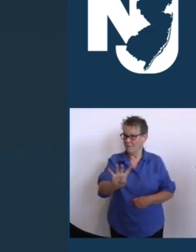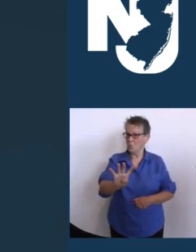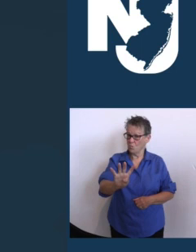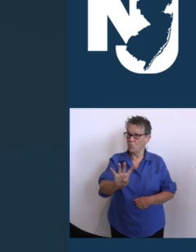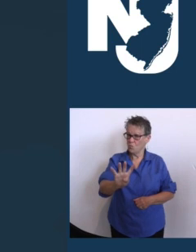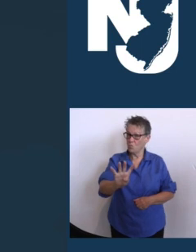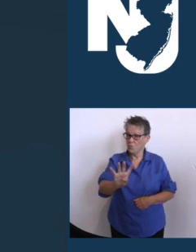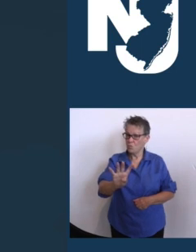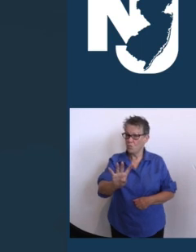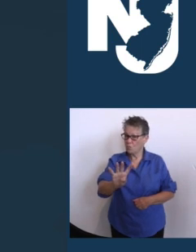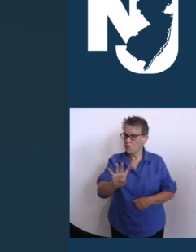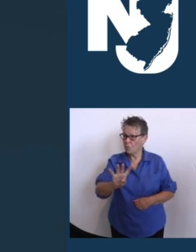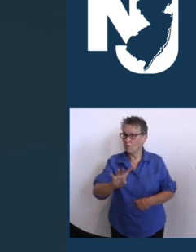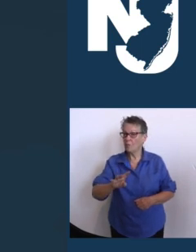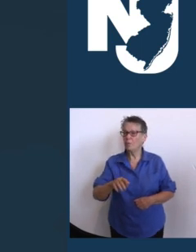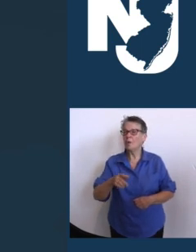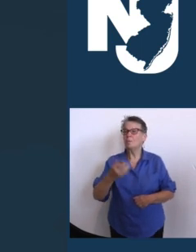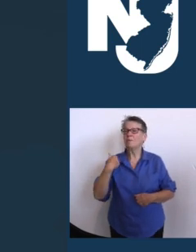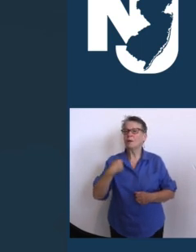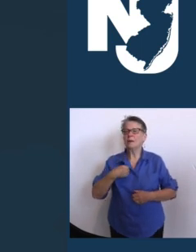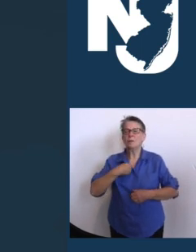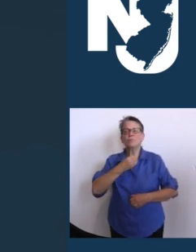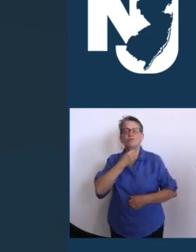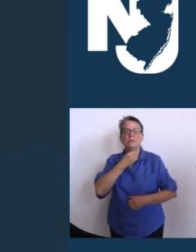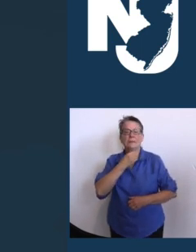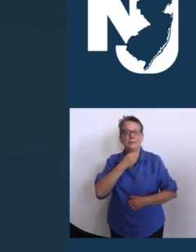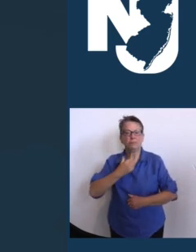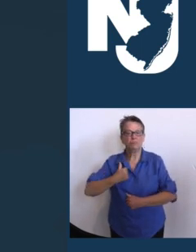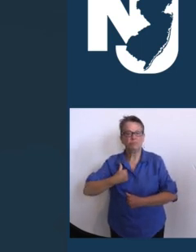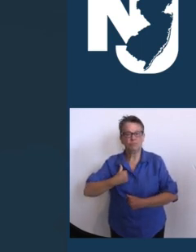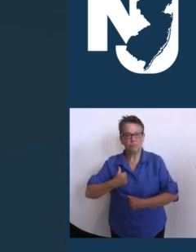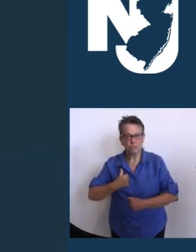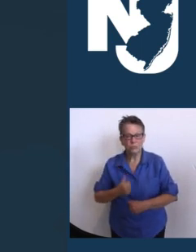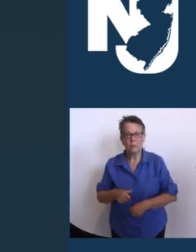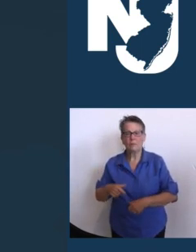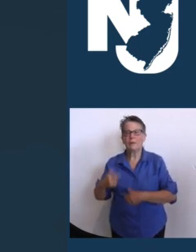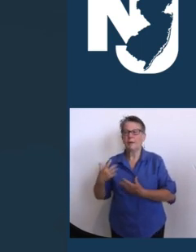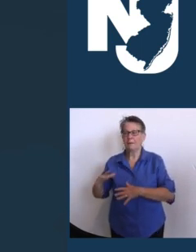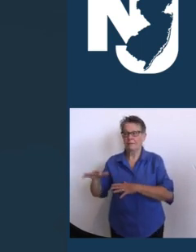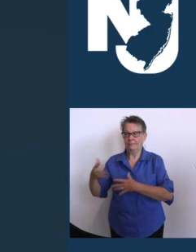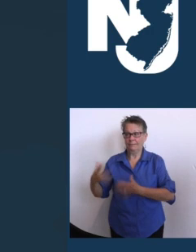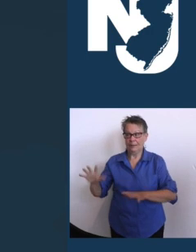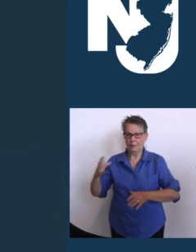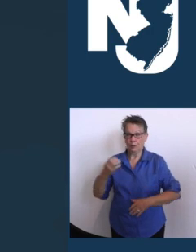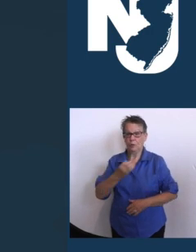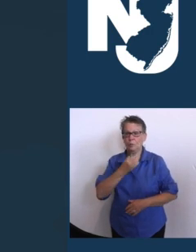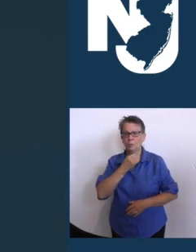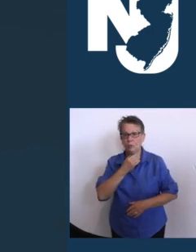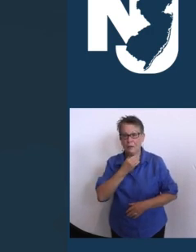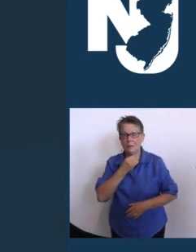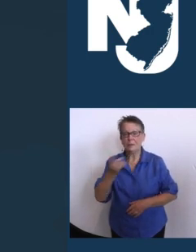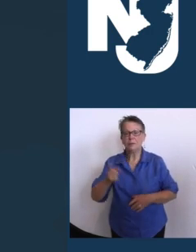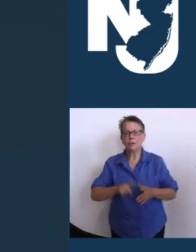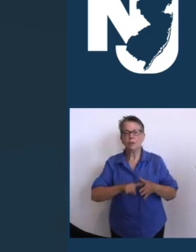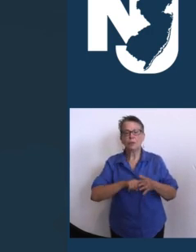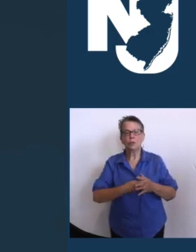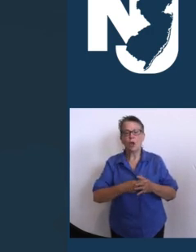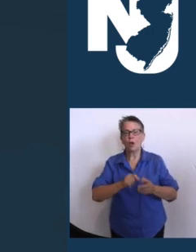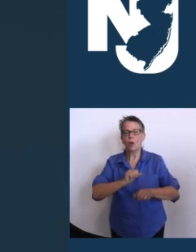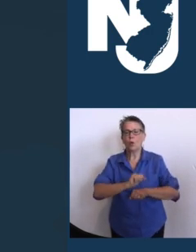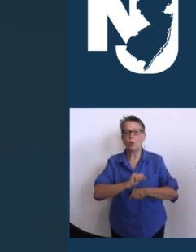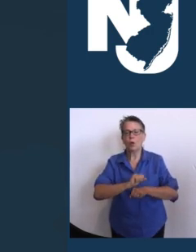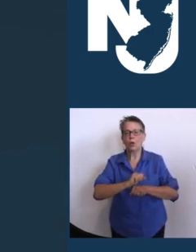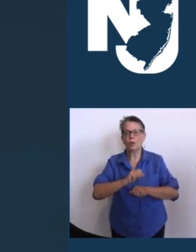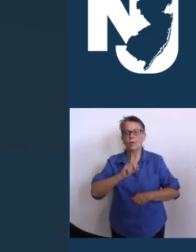military days ended, he embarked on what would end up as a 39-year career working the power lines for JCP